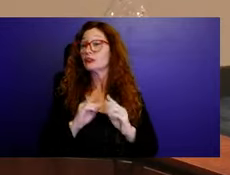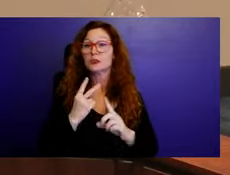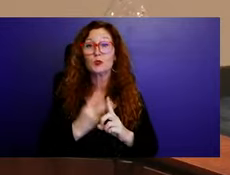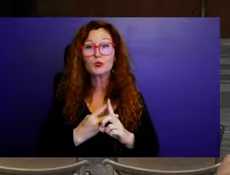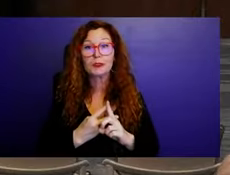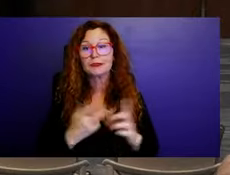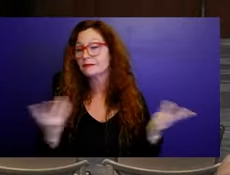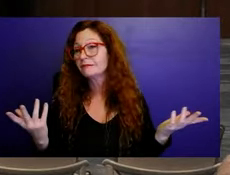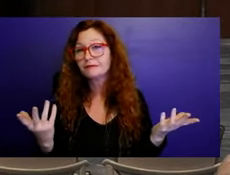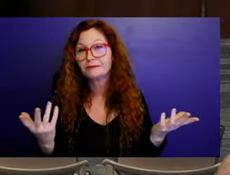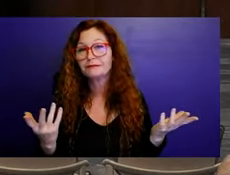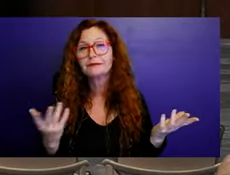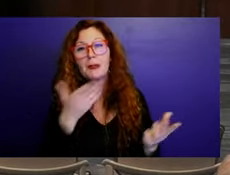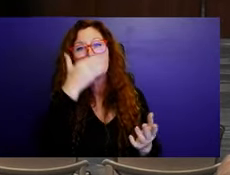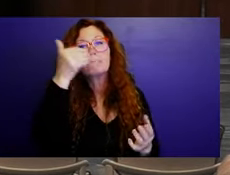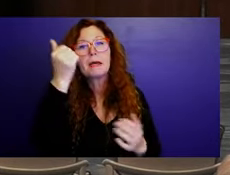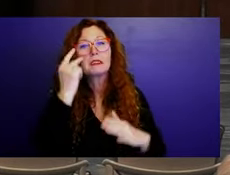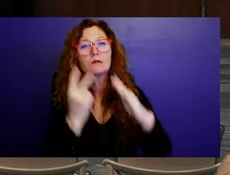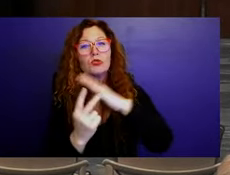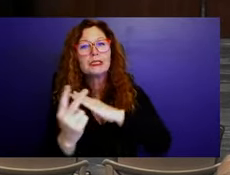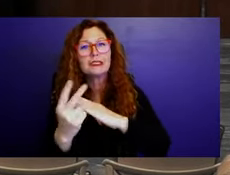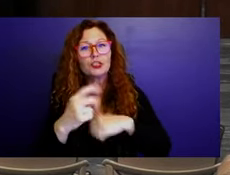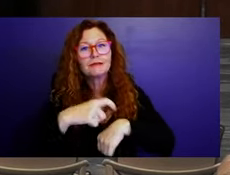Thank you, Commissioner Kelly. Commissioner Hay.